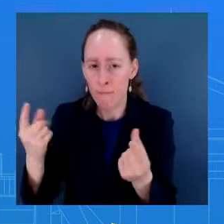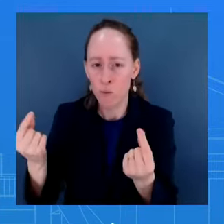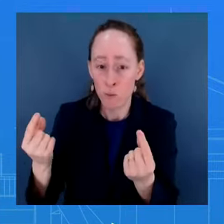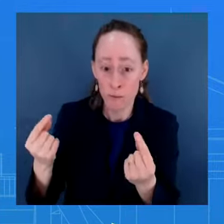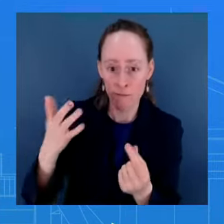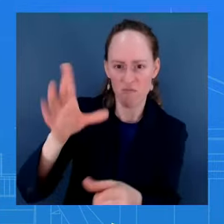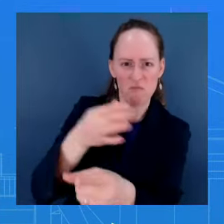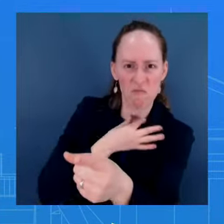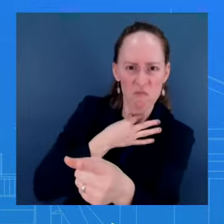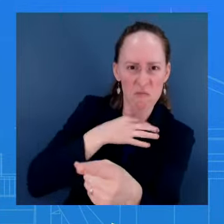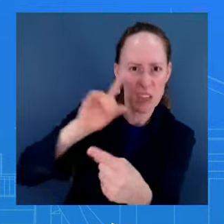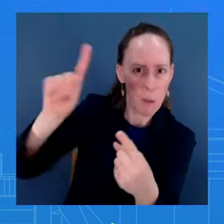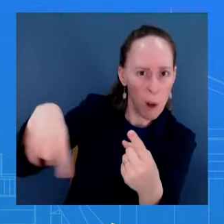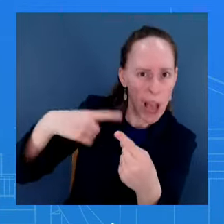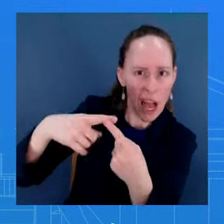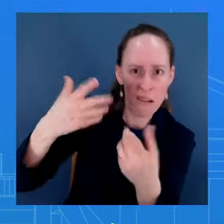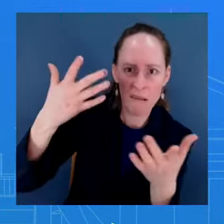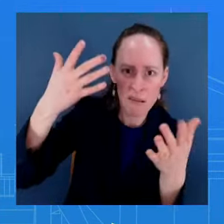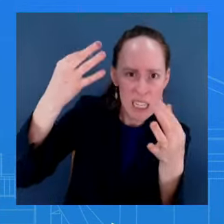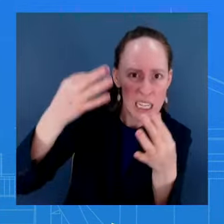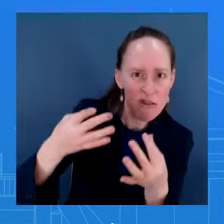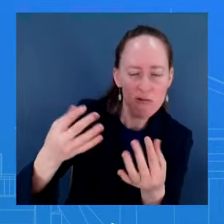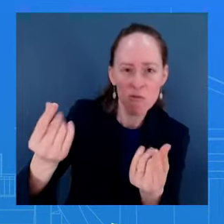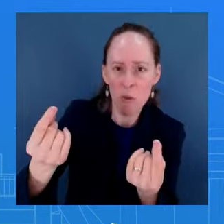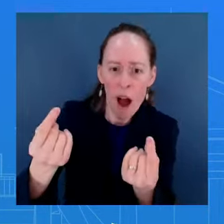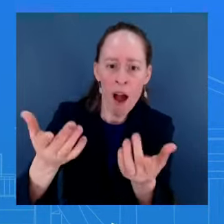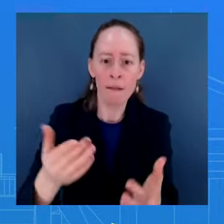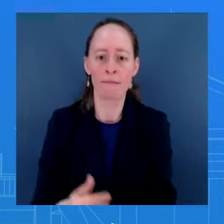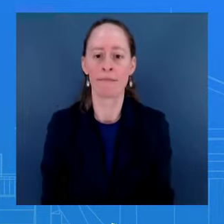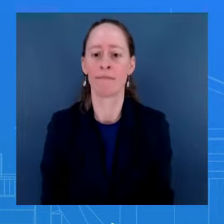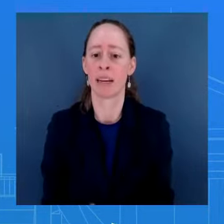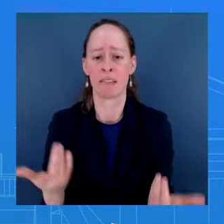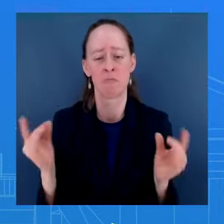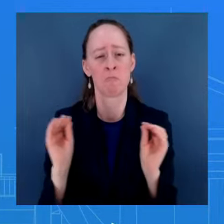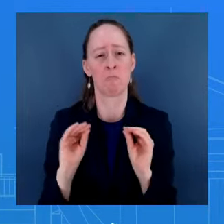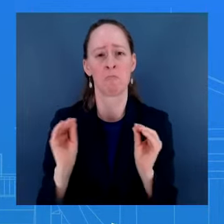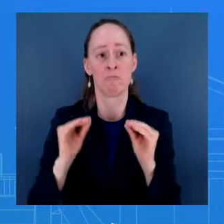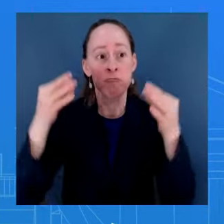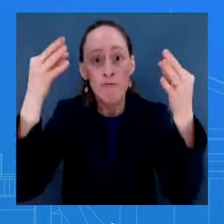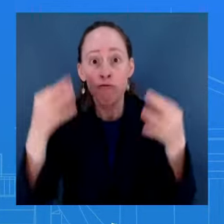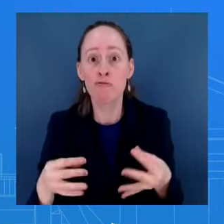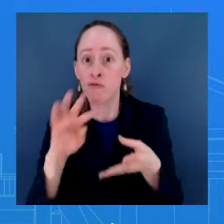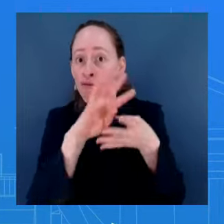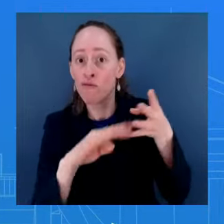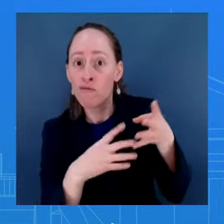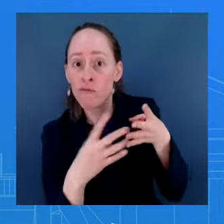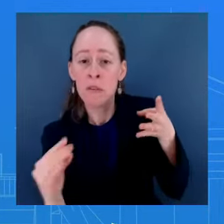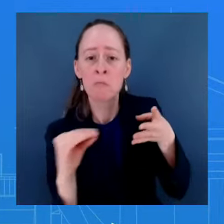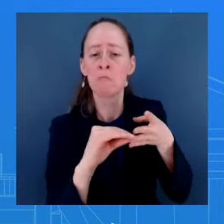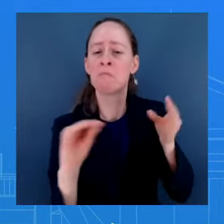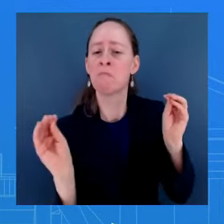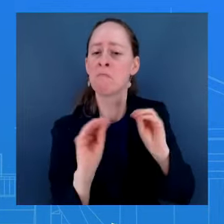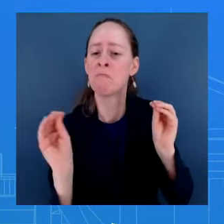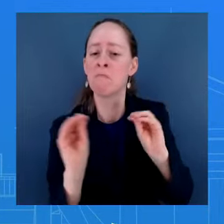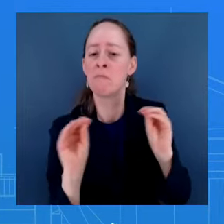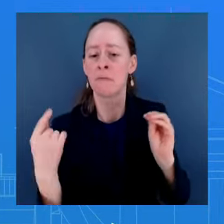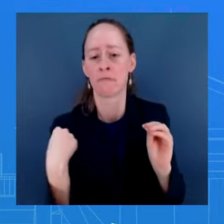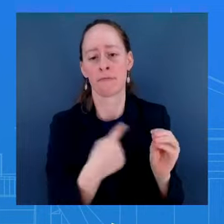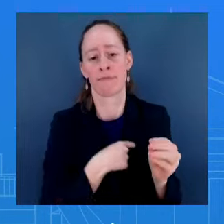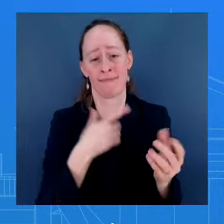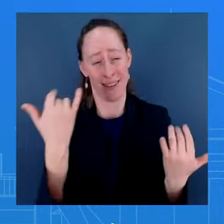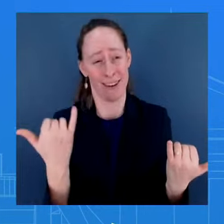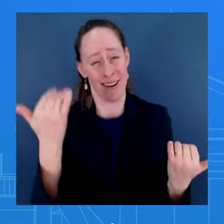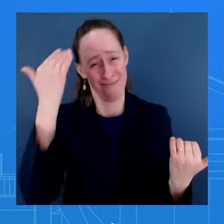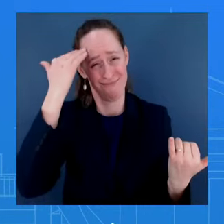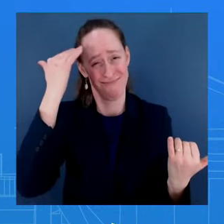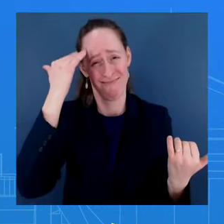best way to move forward to deal with this broken immigration system that has been broken for decades, the best way to move forward with the challenges at the border is